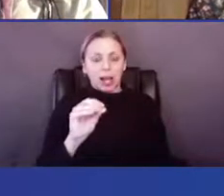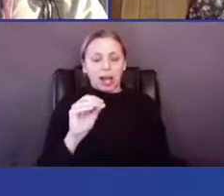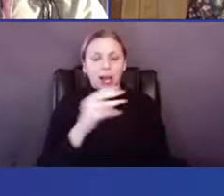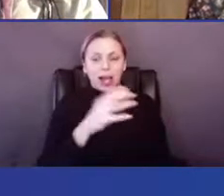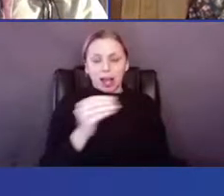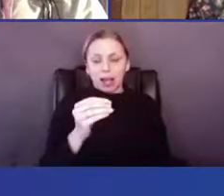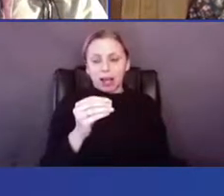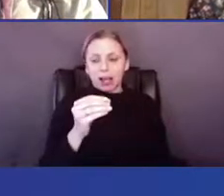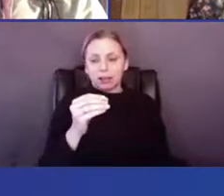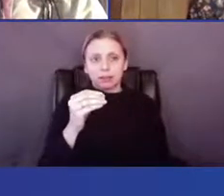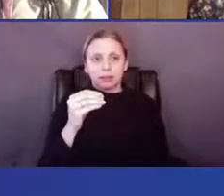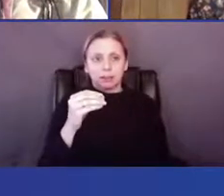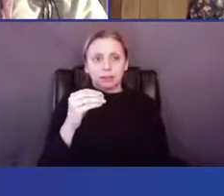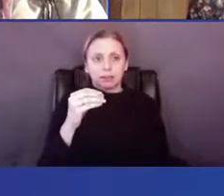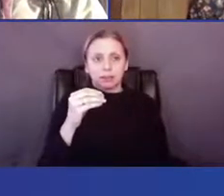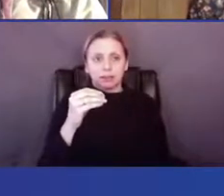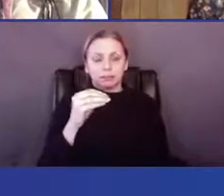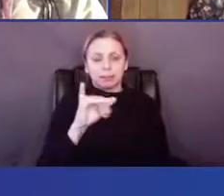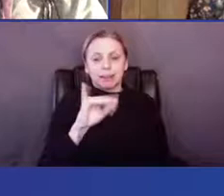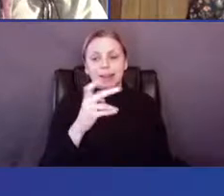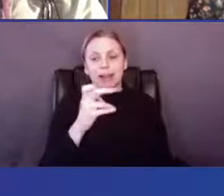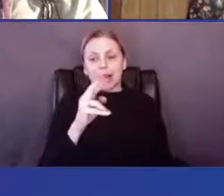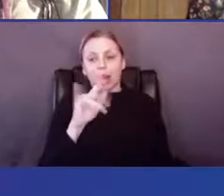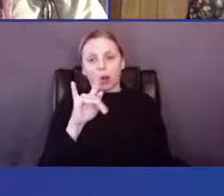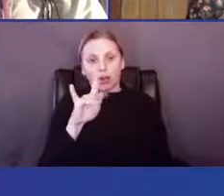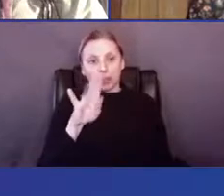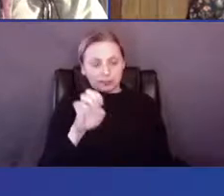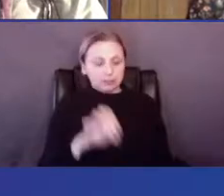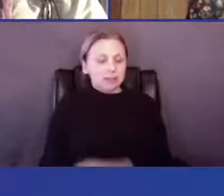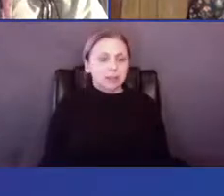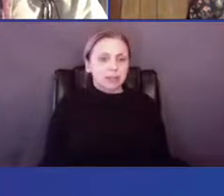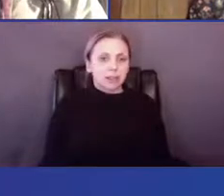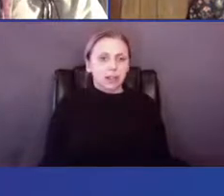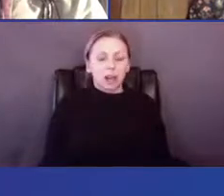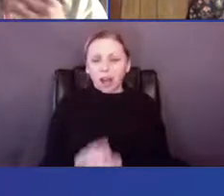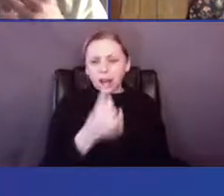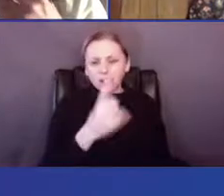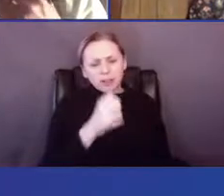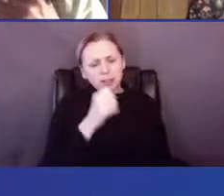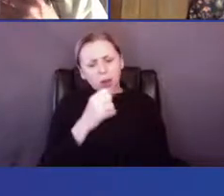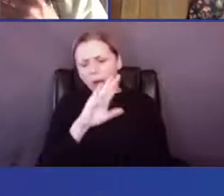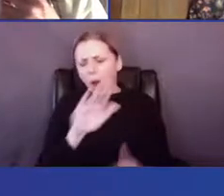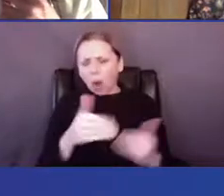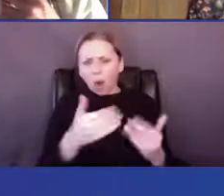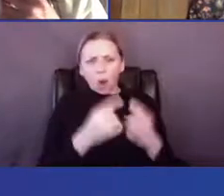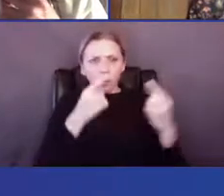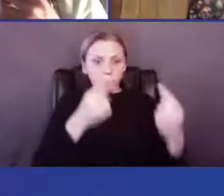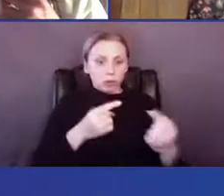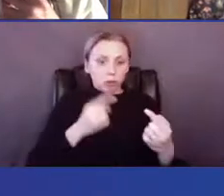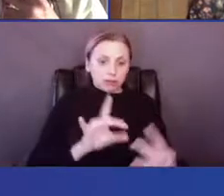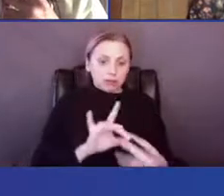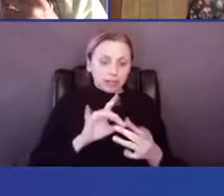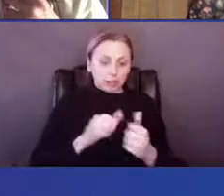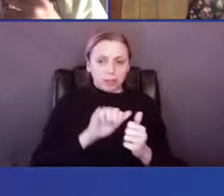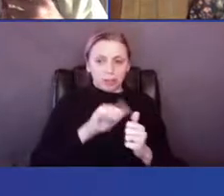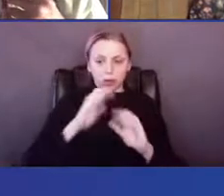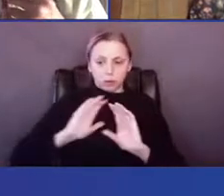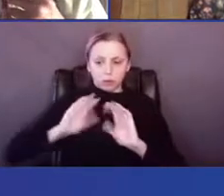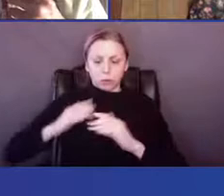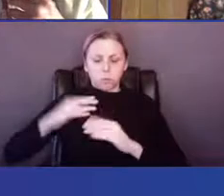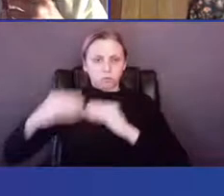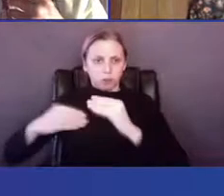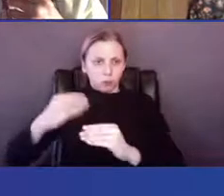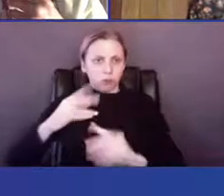And we also should be mindful that not all struggles map onto other generations. So I hope we can continue to tease